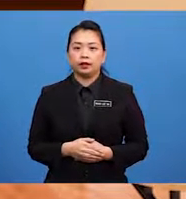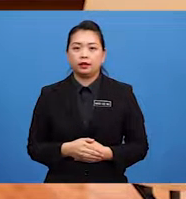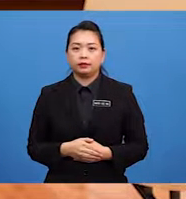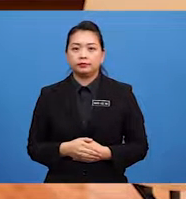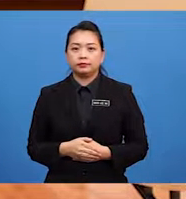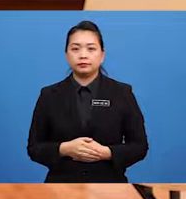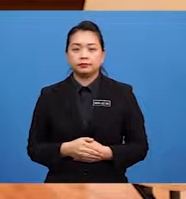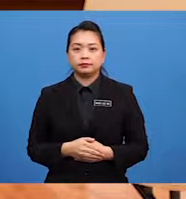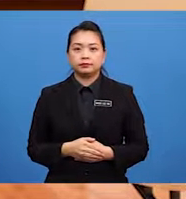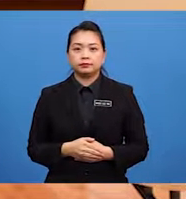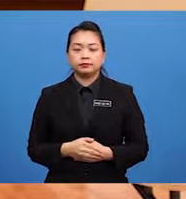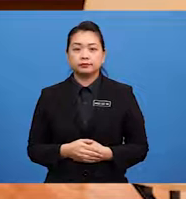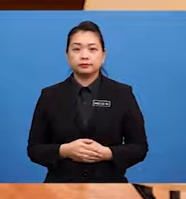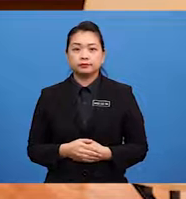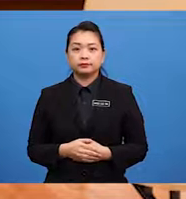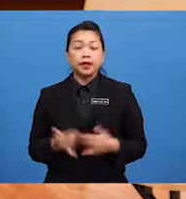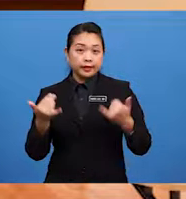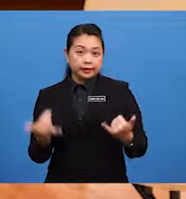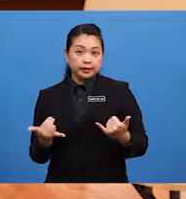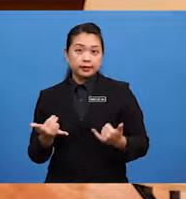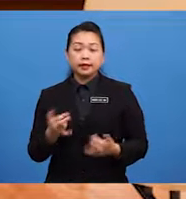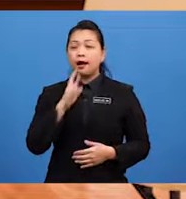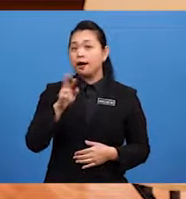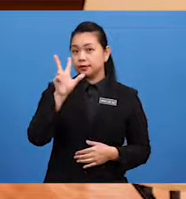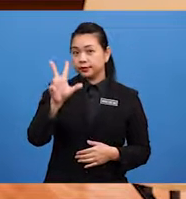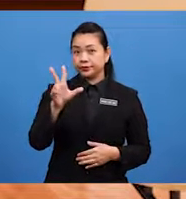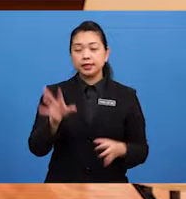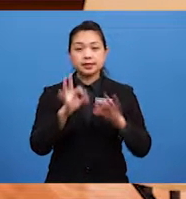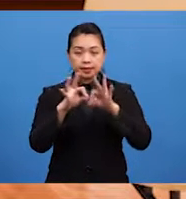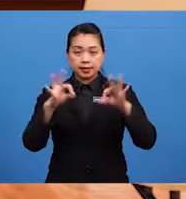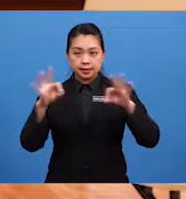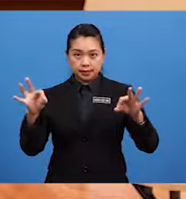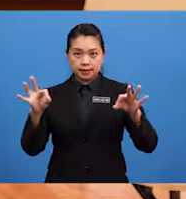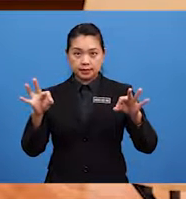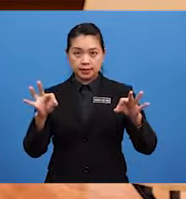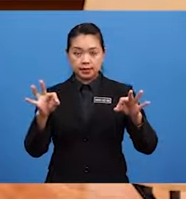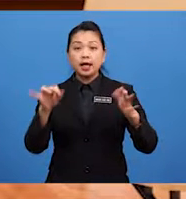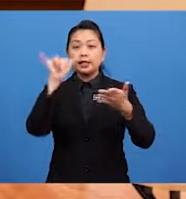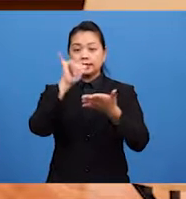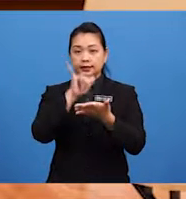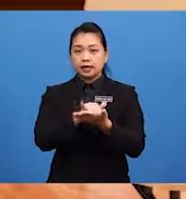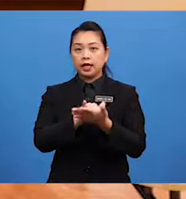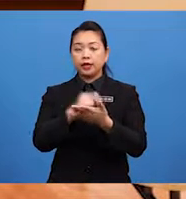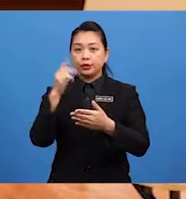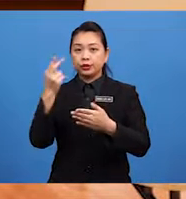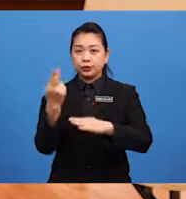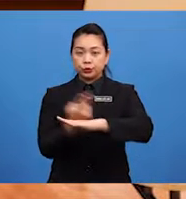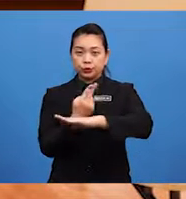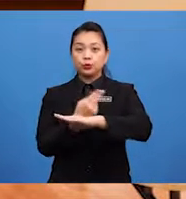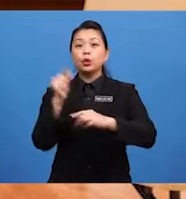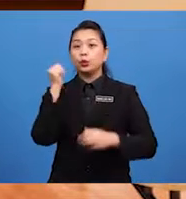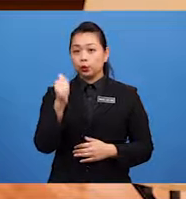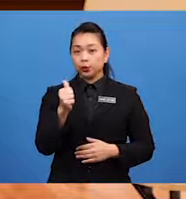Here are the three sentences that use good emotional